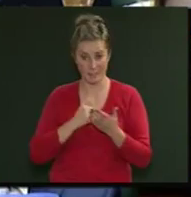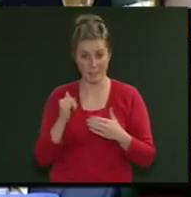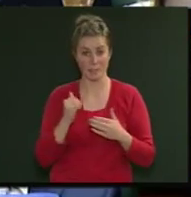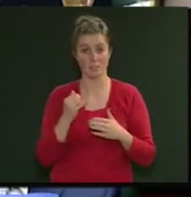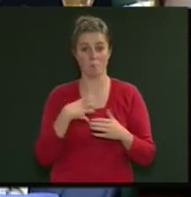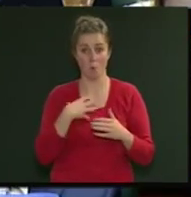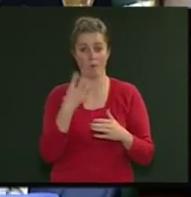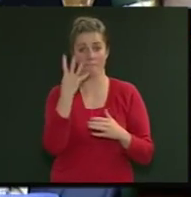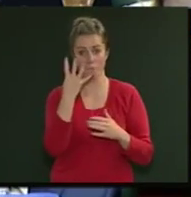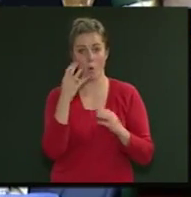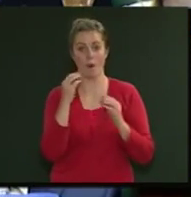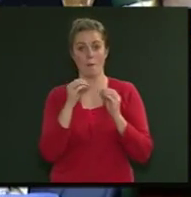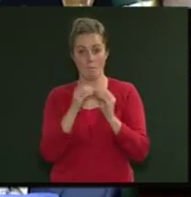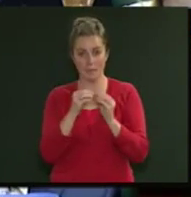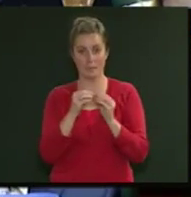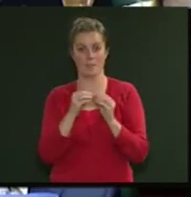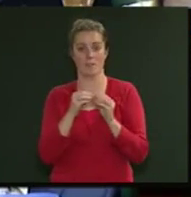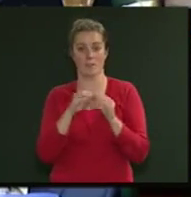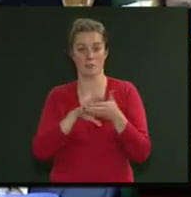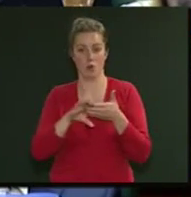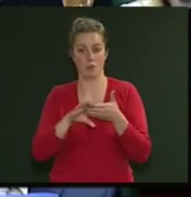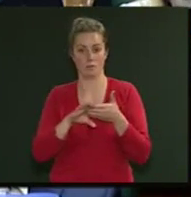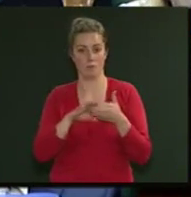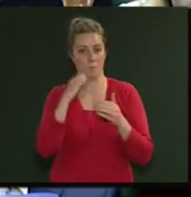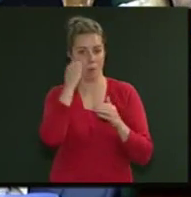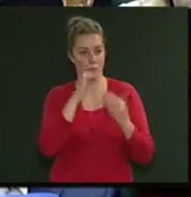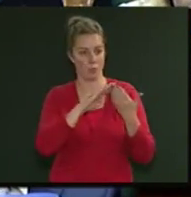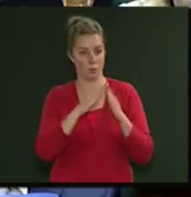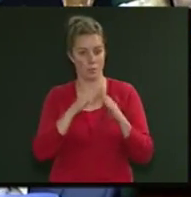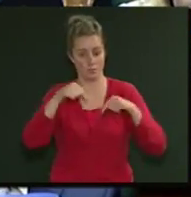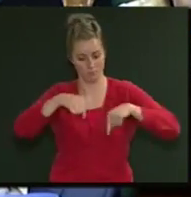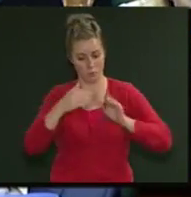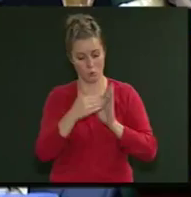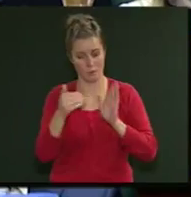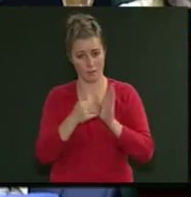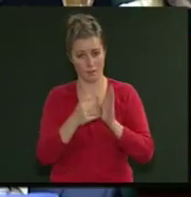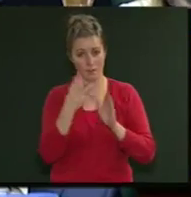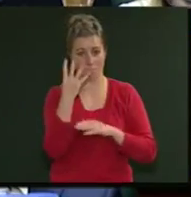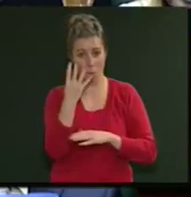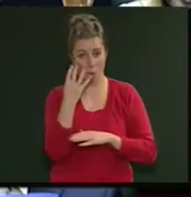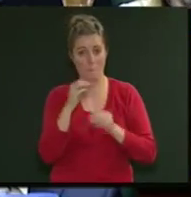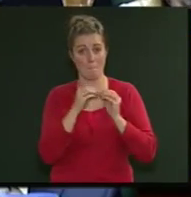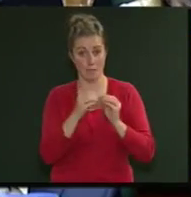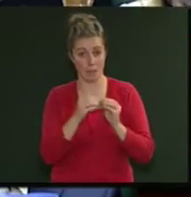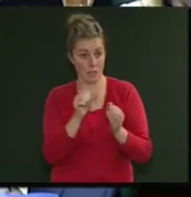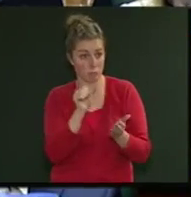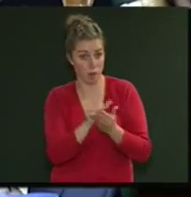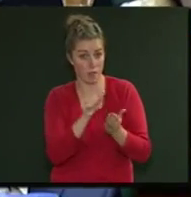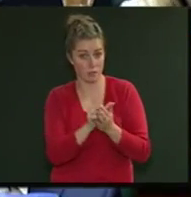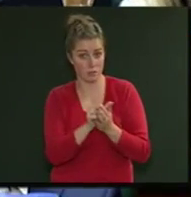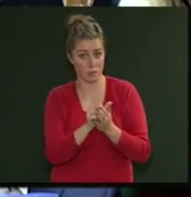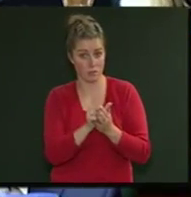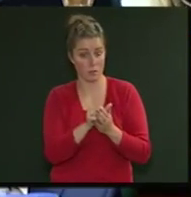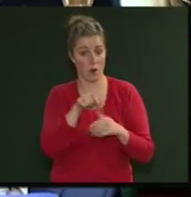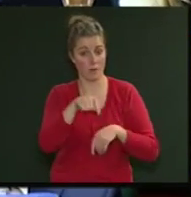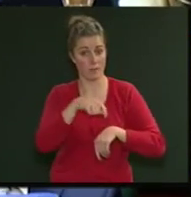of money for Māori communities in this land. Mr. Speaker, $4 billion. That's right, over the length and breadth of